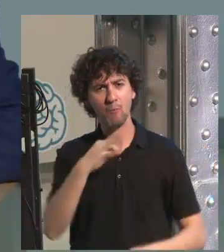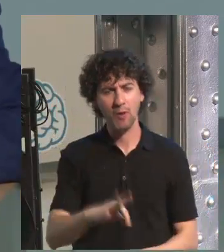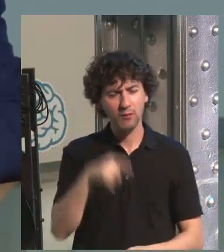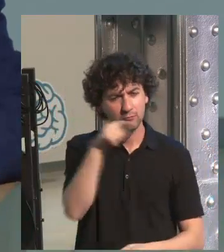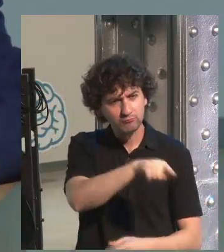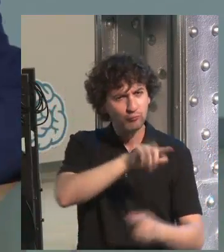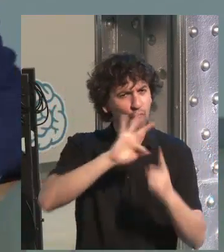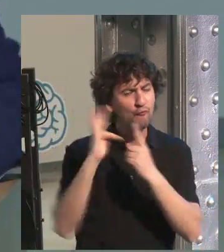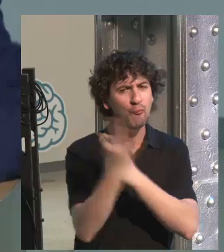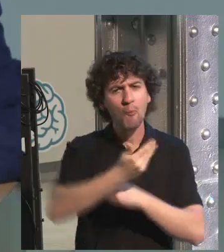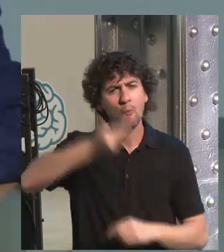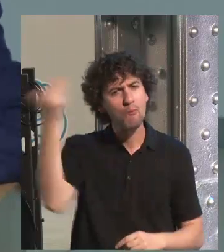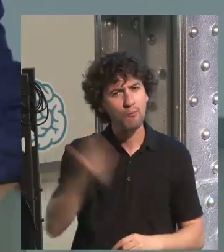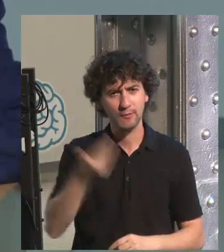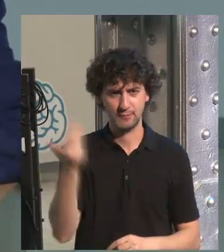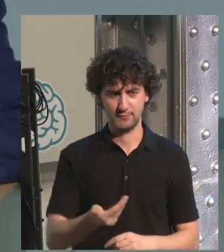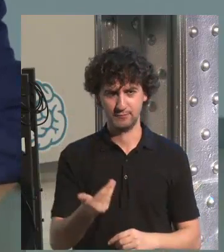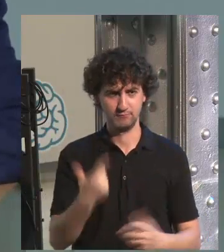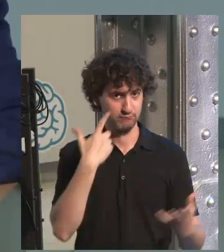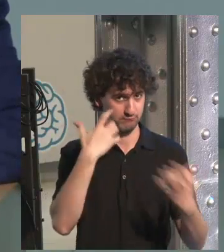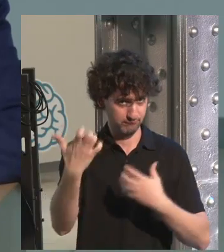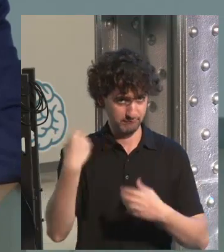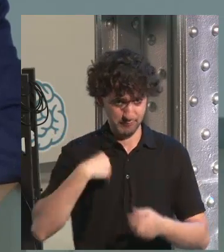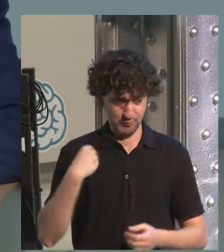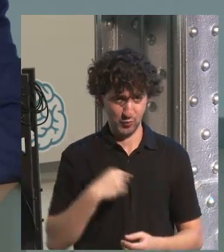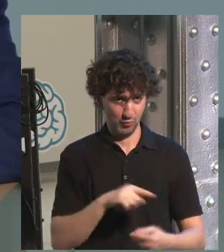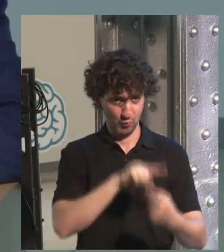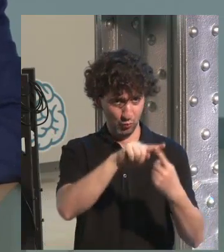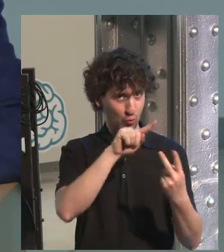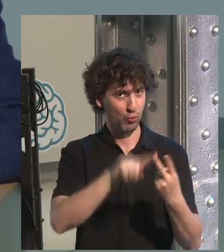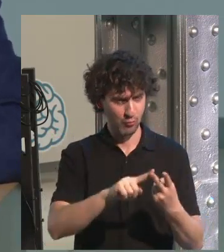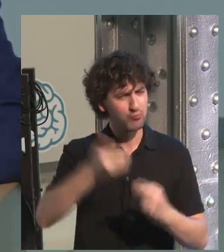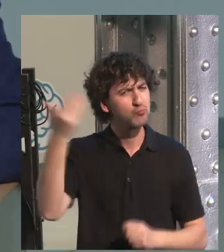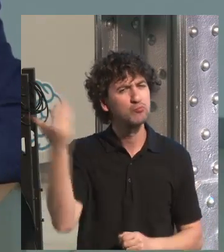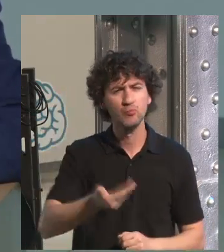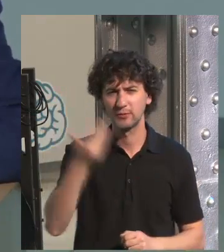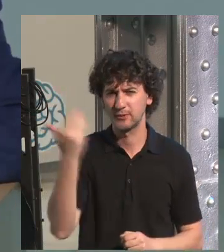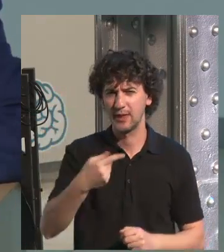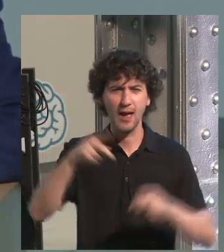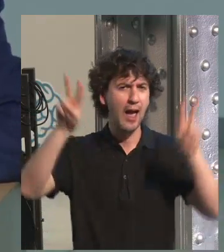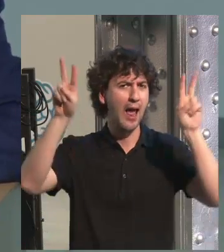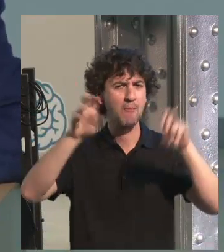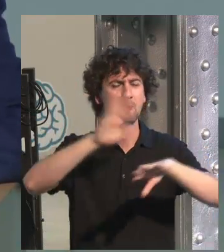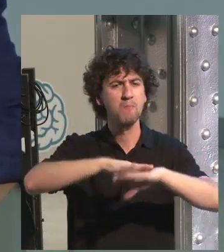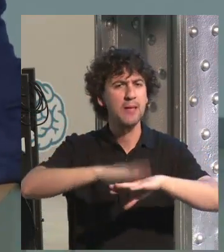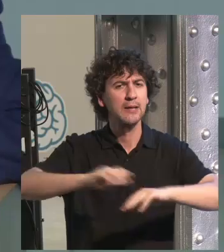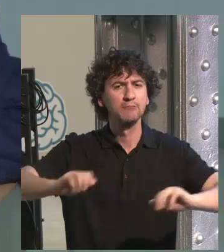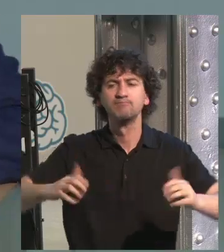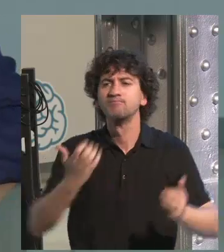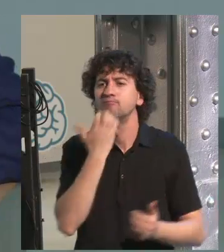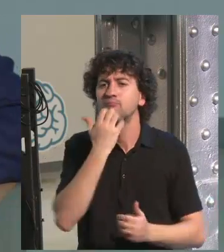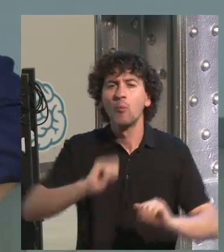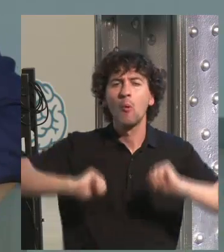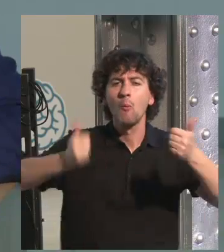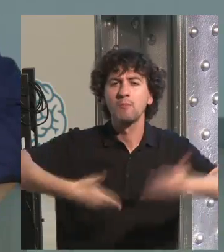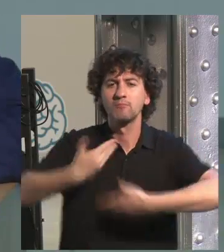all through the stages of life. That's why I underline what is for